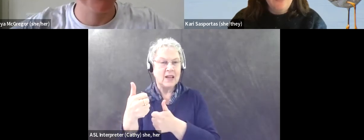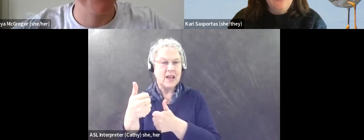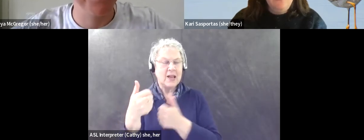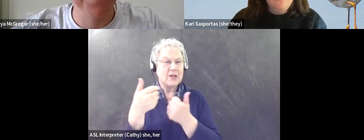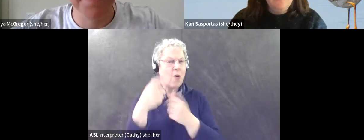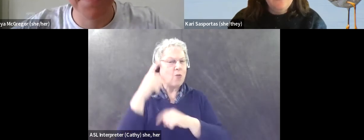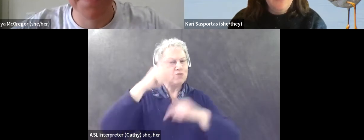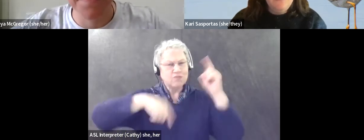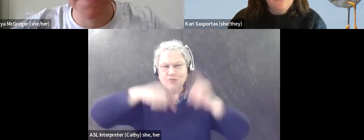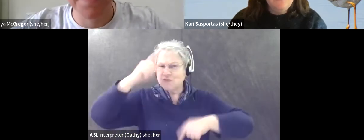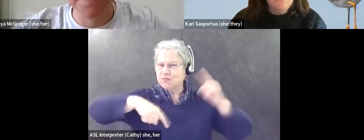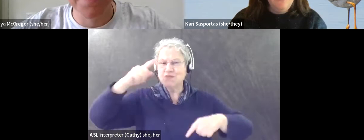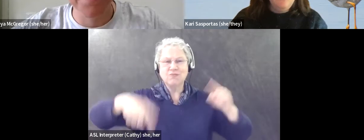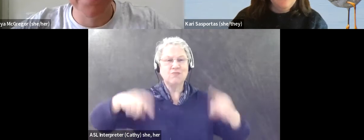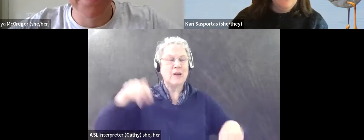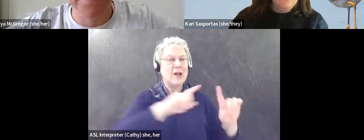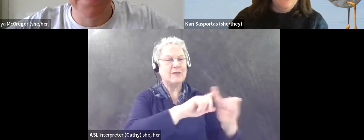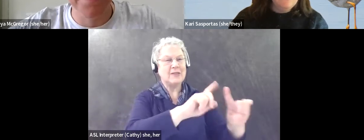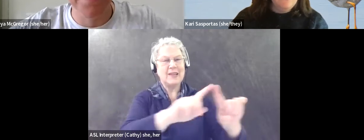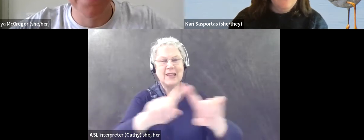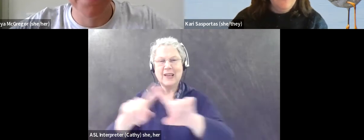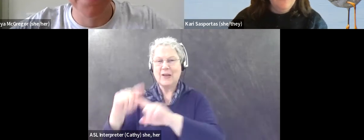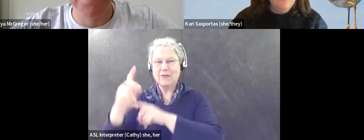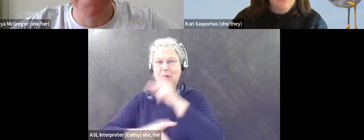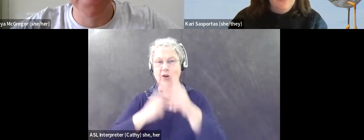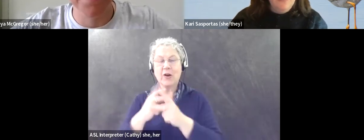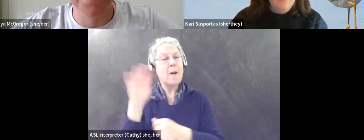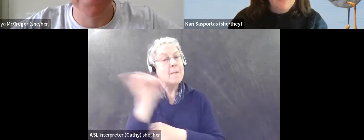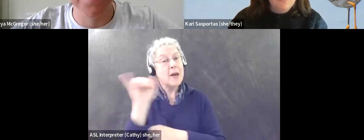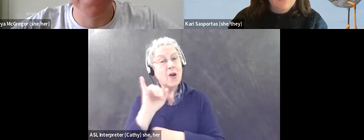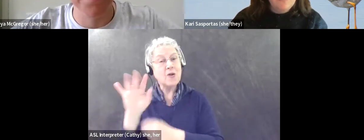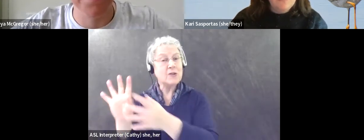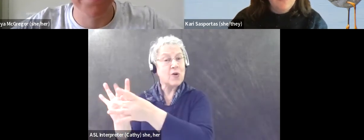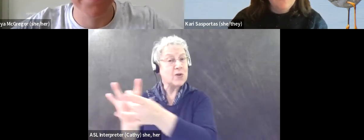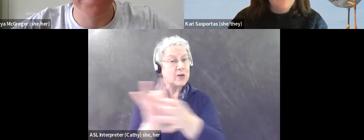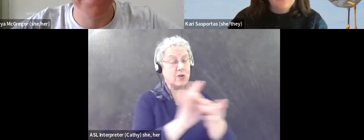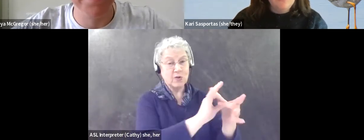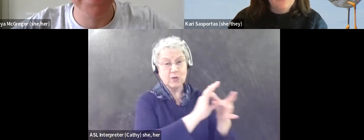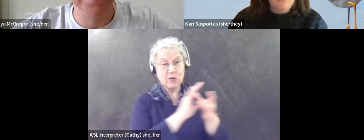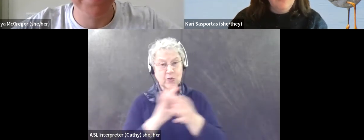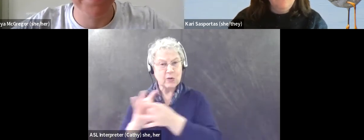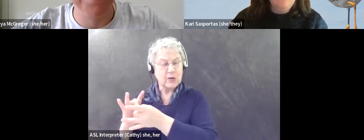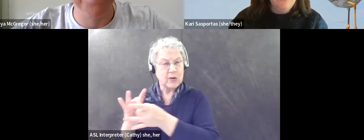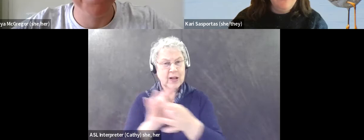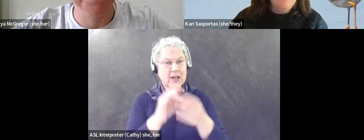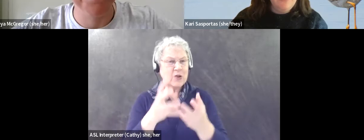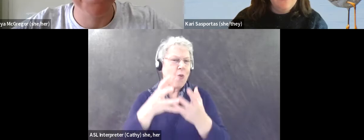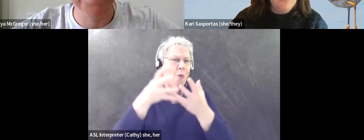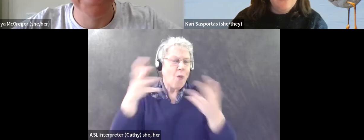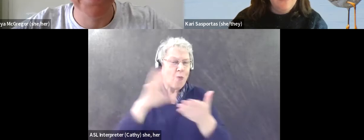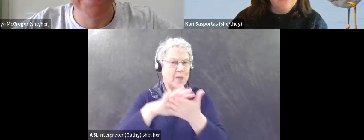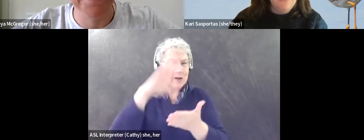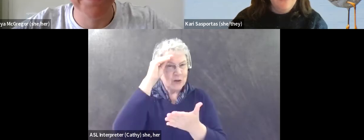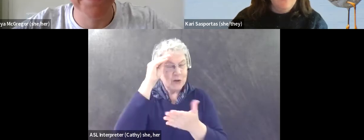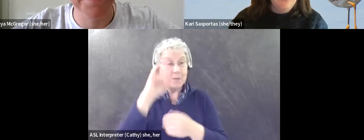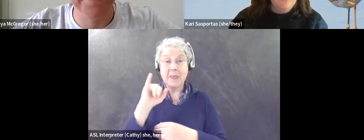variety of species, but also what connects them too. There's just, there's always so much to learn. And even if I identify a